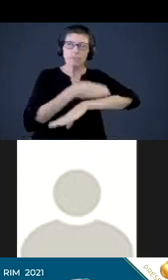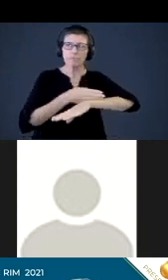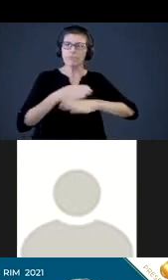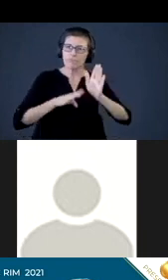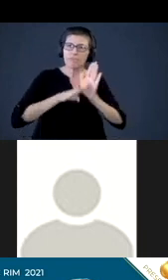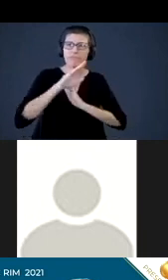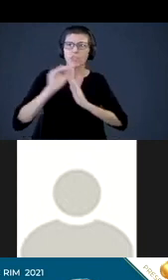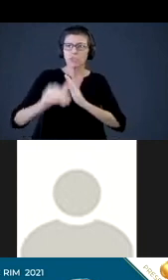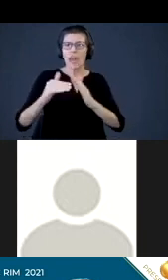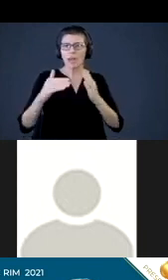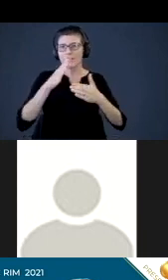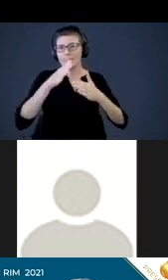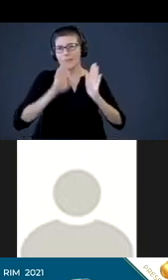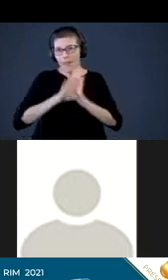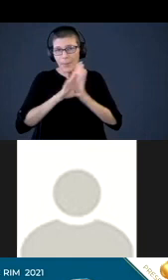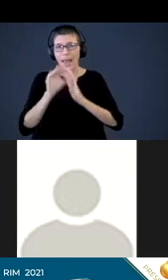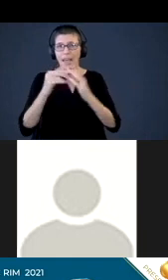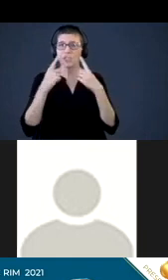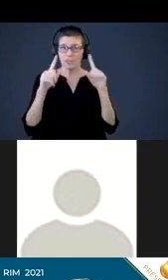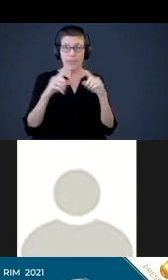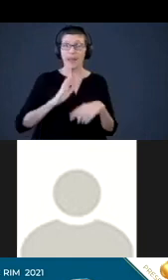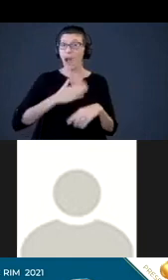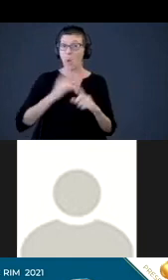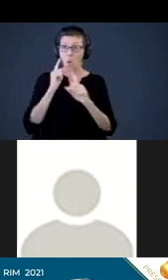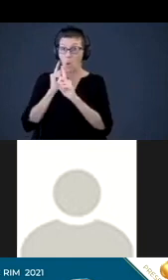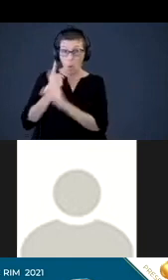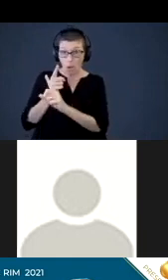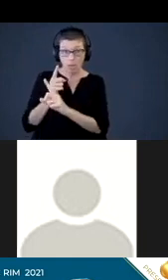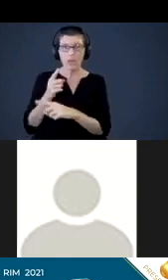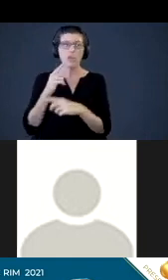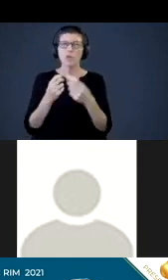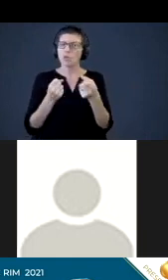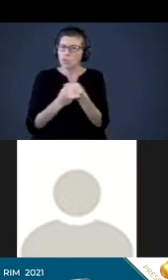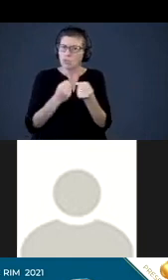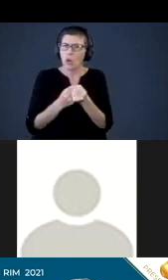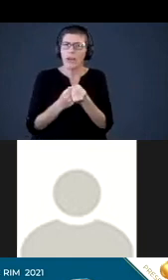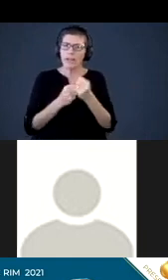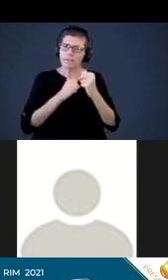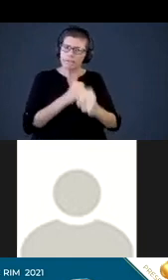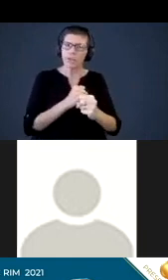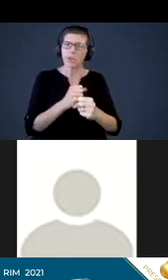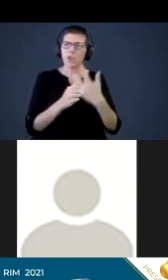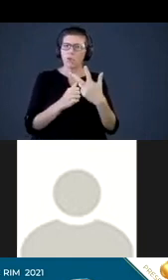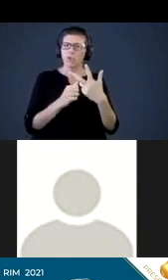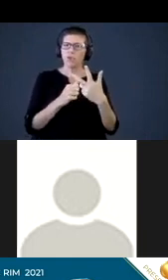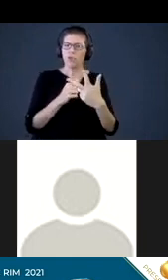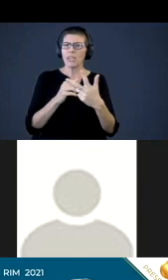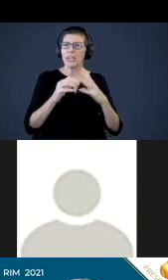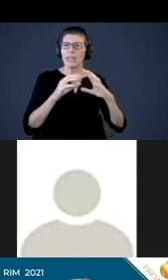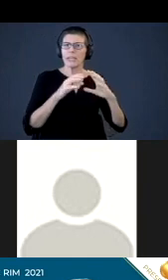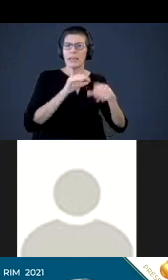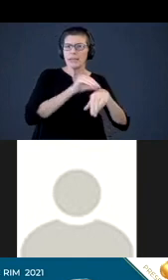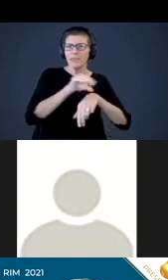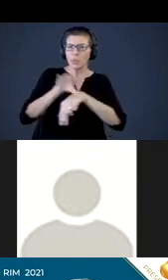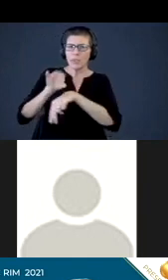achievement. Our center's goal to support and strengthen the three spheres of influence that contribute to student success,